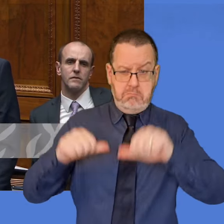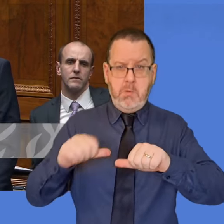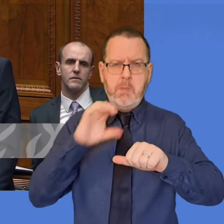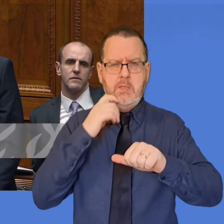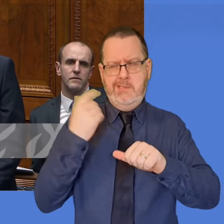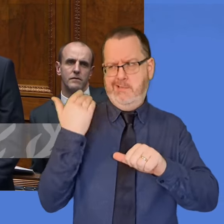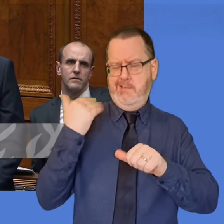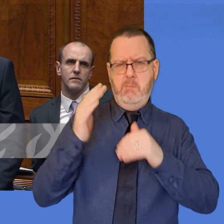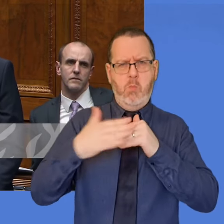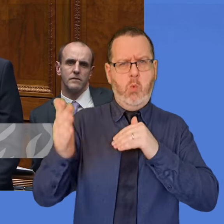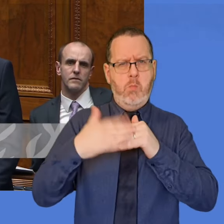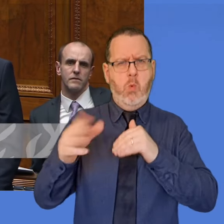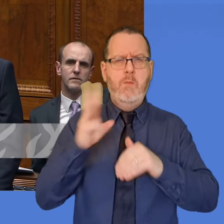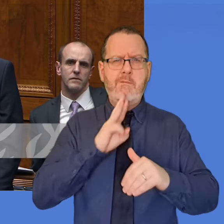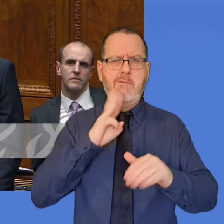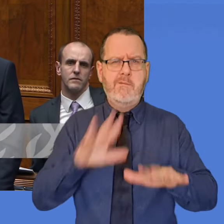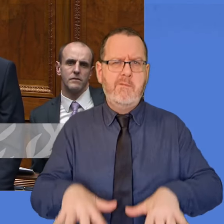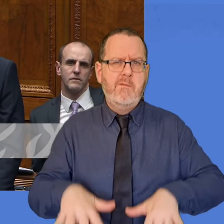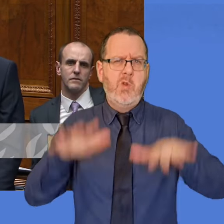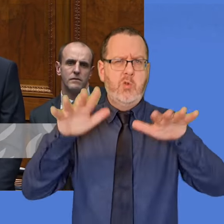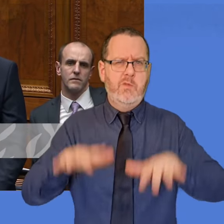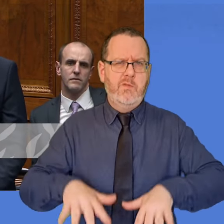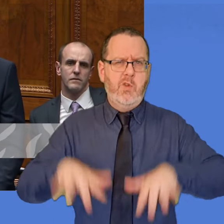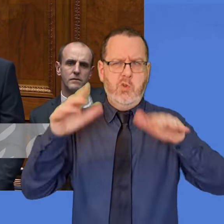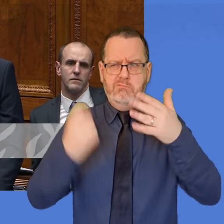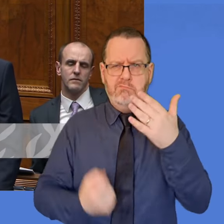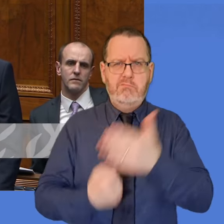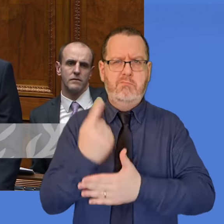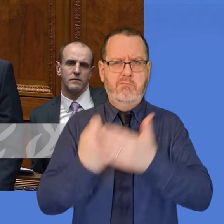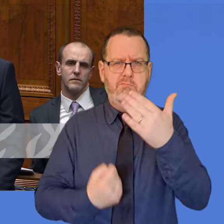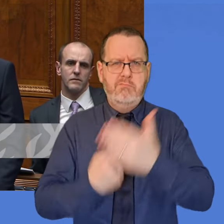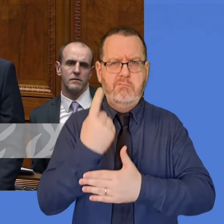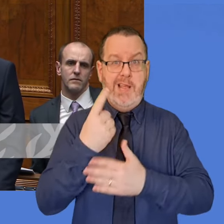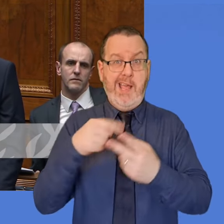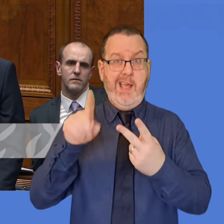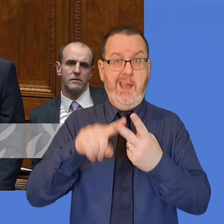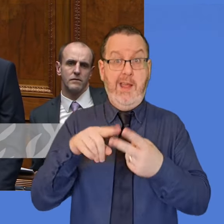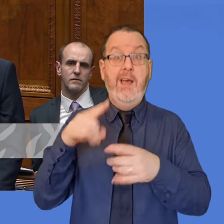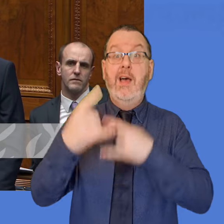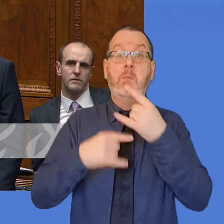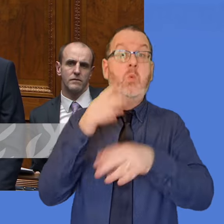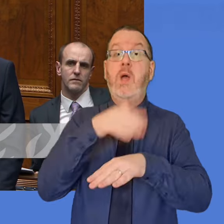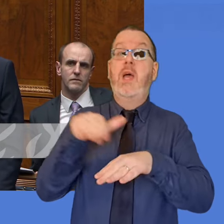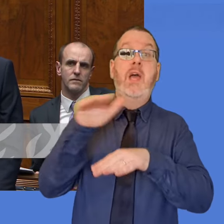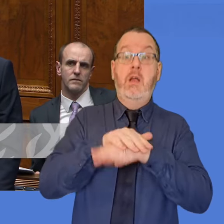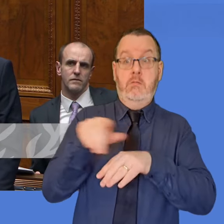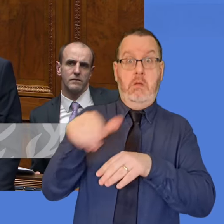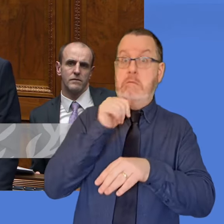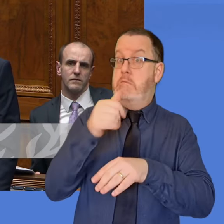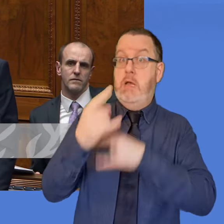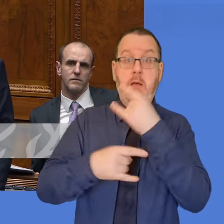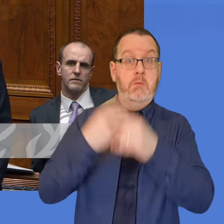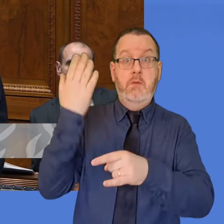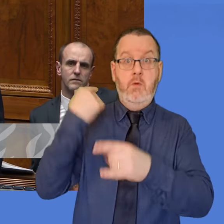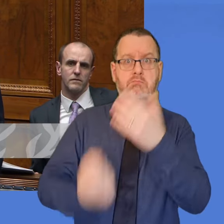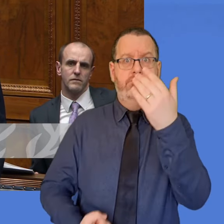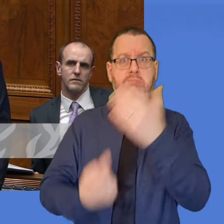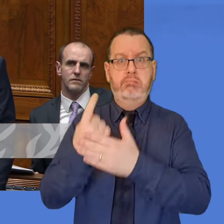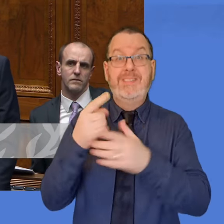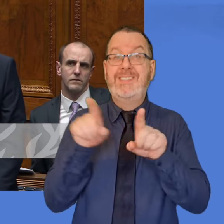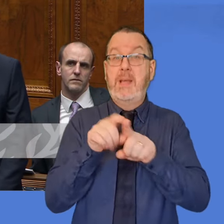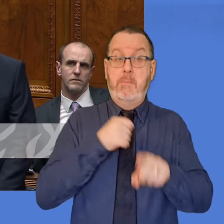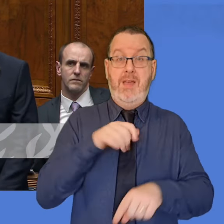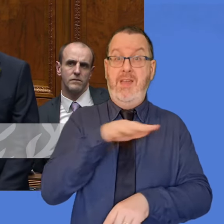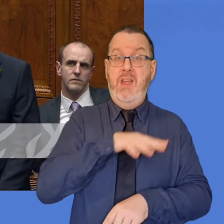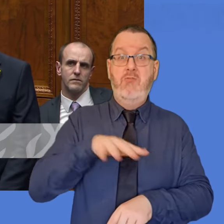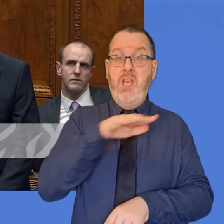of floods and also that these floods are taking place in newer places where they have not experienced floods before, such as my constituents in Cathedral View,